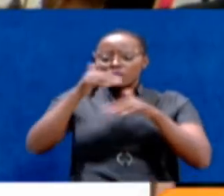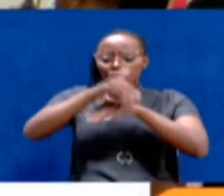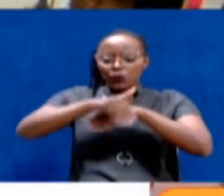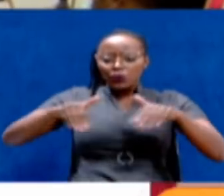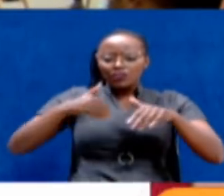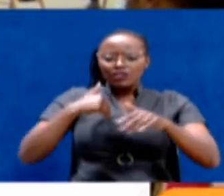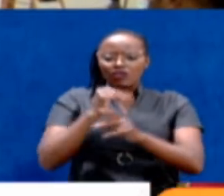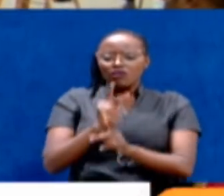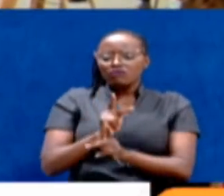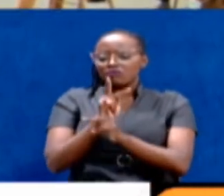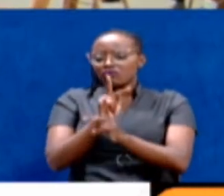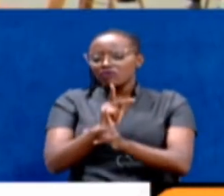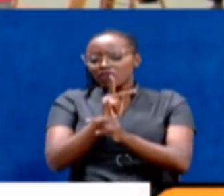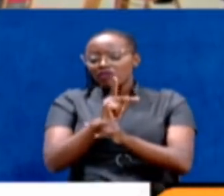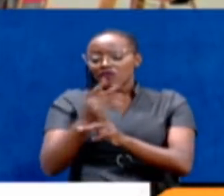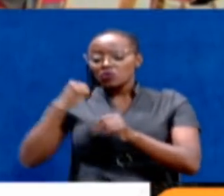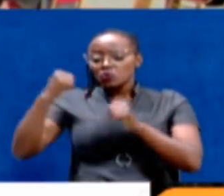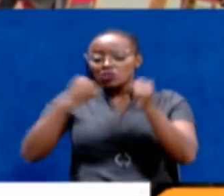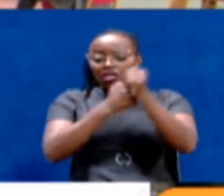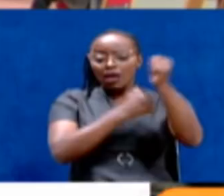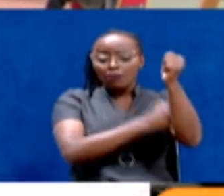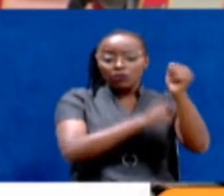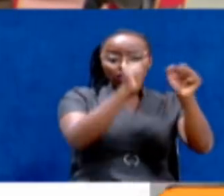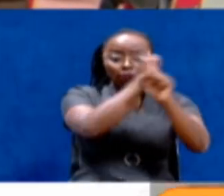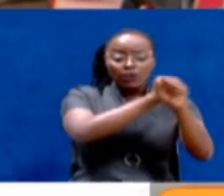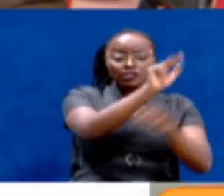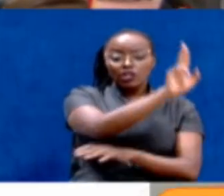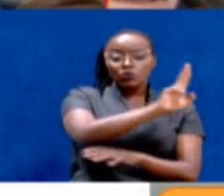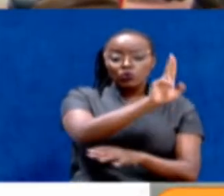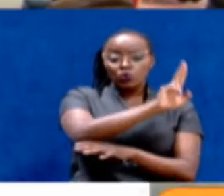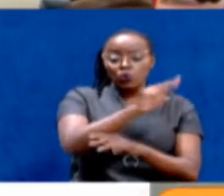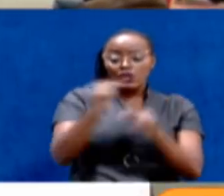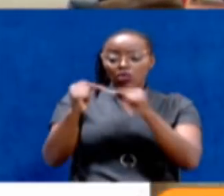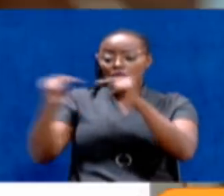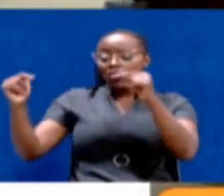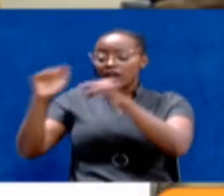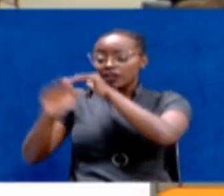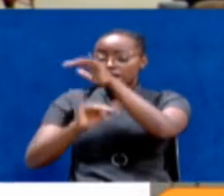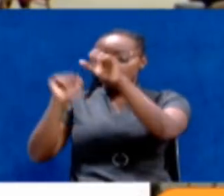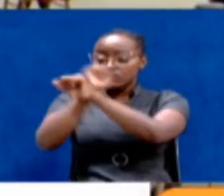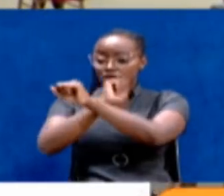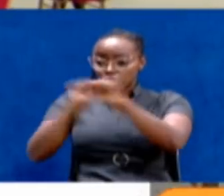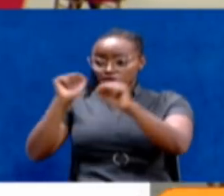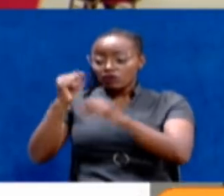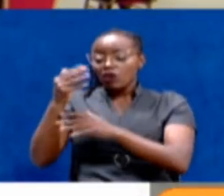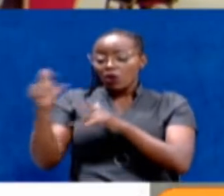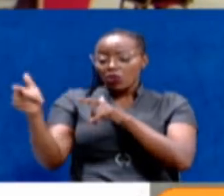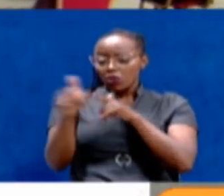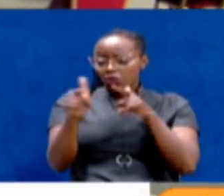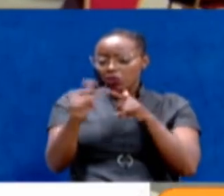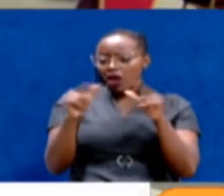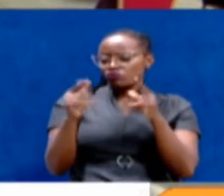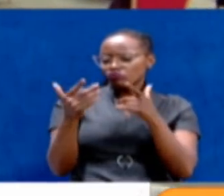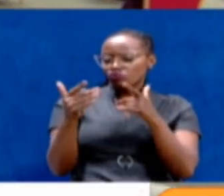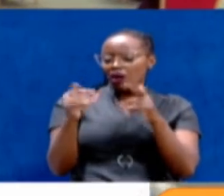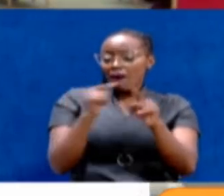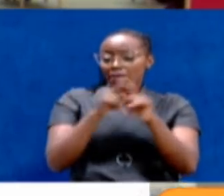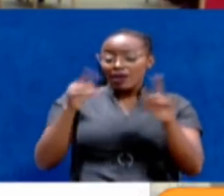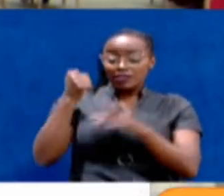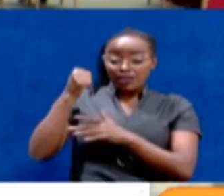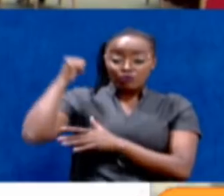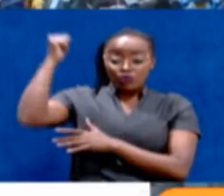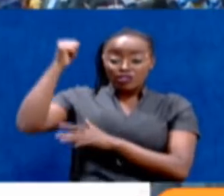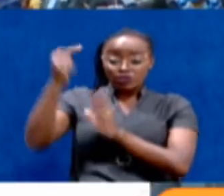always been cautious not to meddle or take sides. In President Uhuru Kenyatta versus Deputy President William Ruto tough wars. But Duwale's political